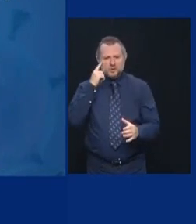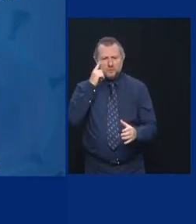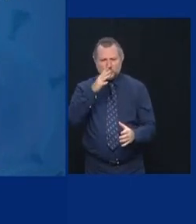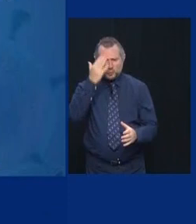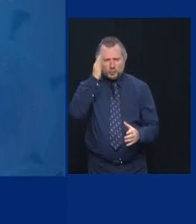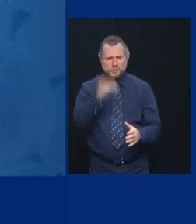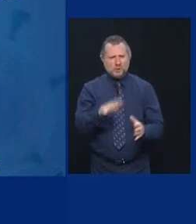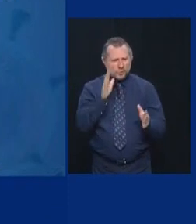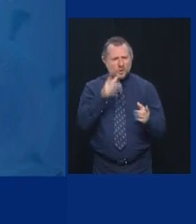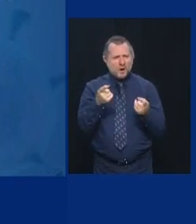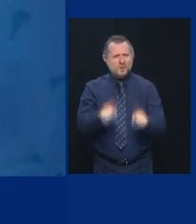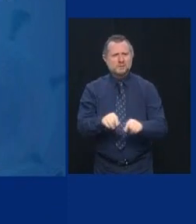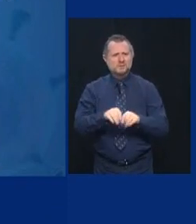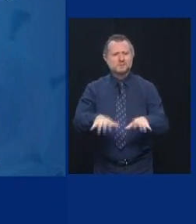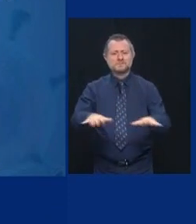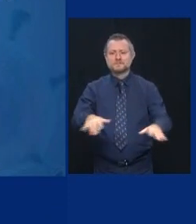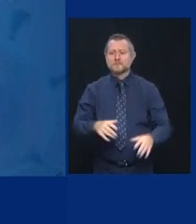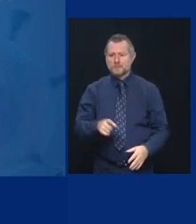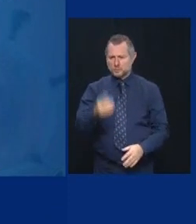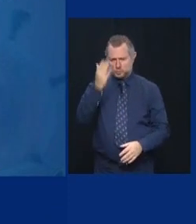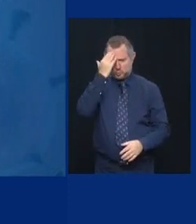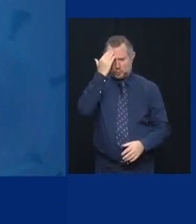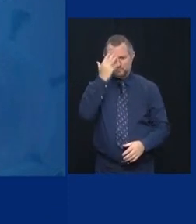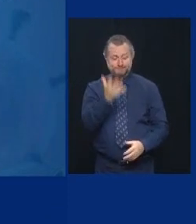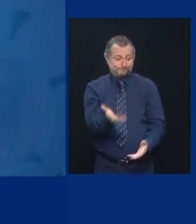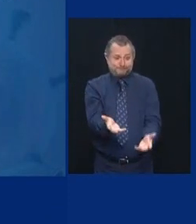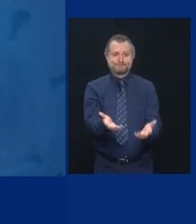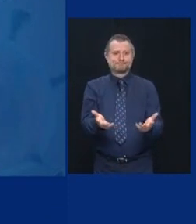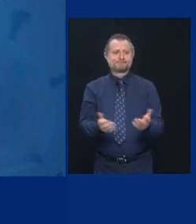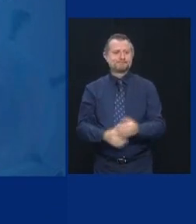What did you think was going to happen?